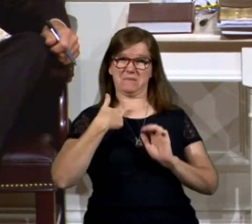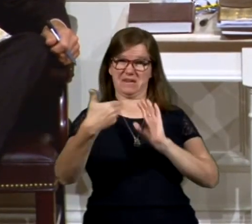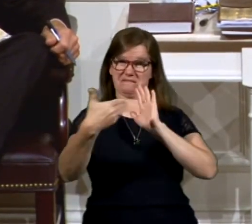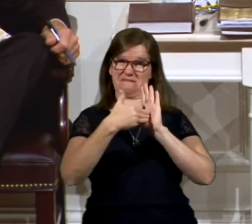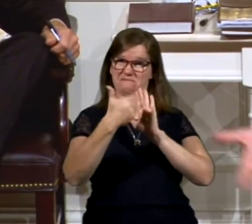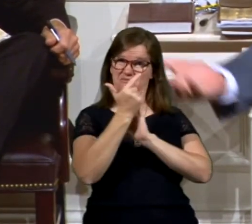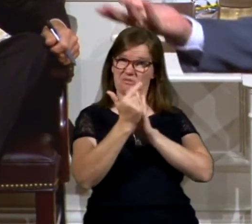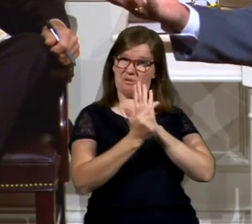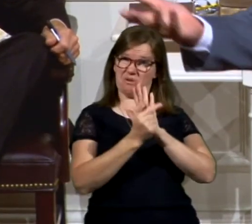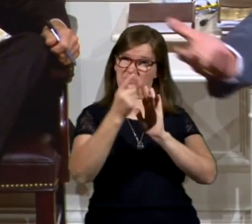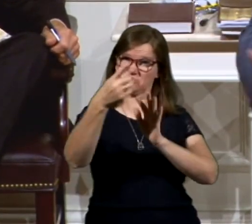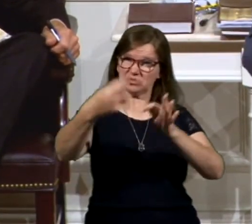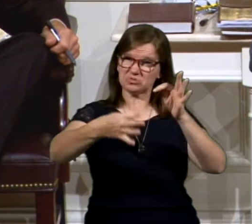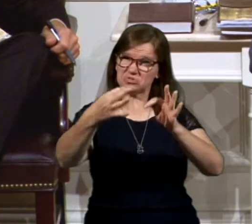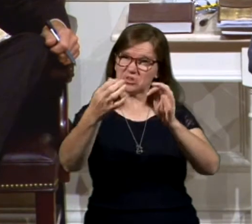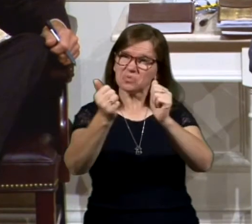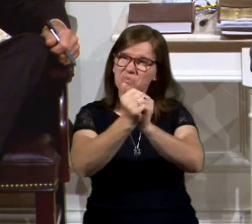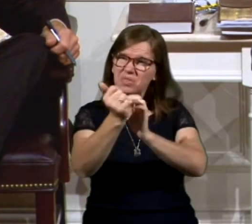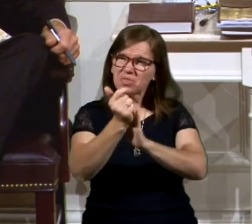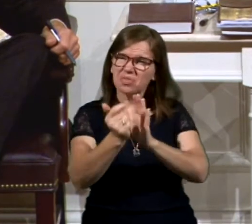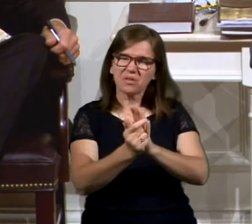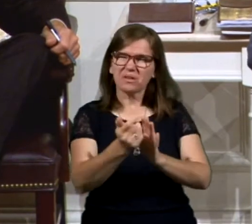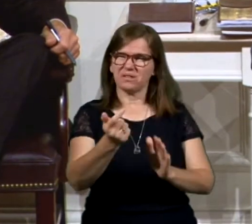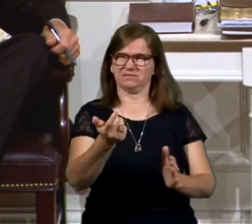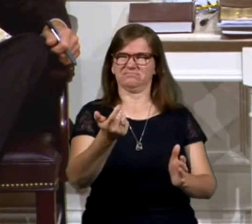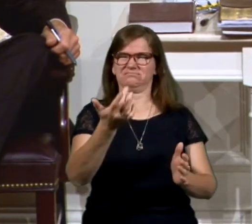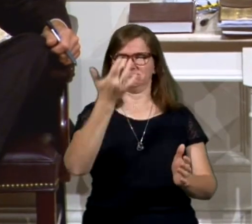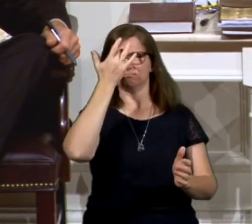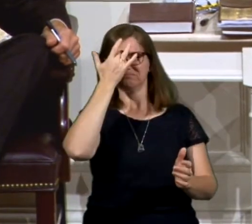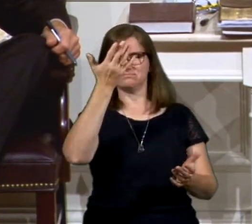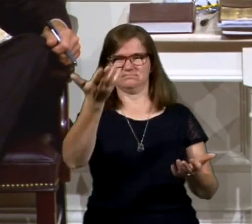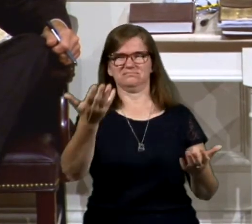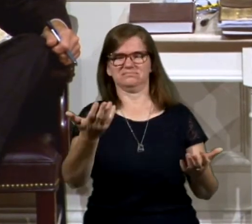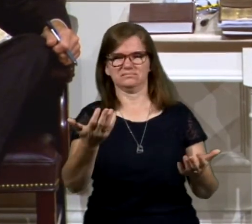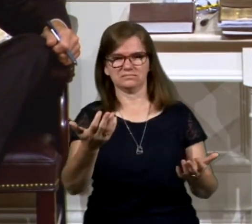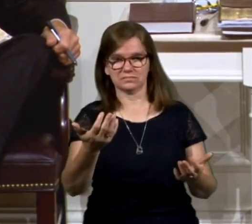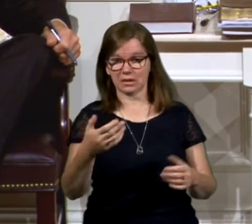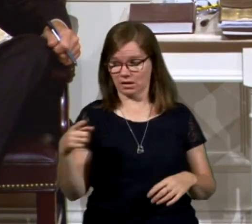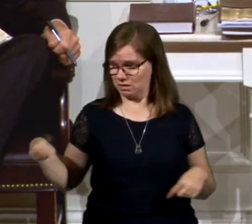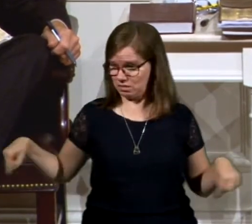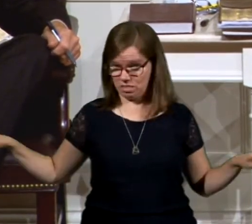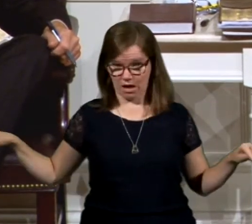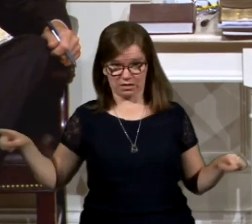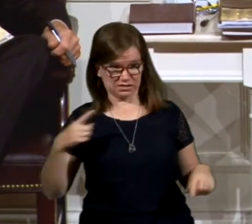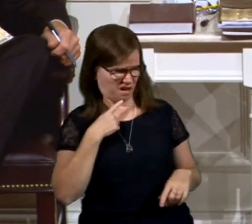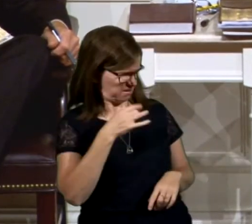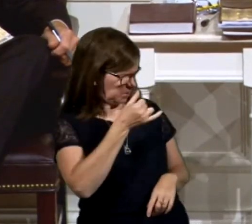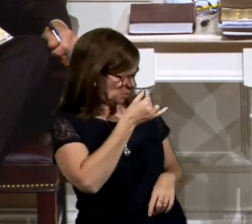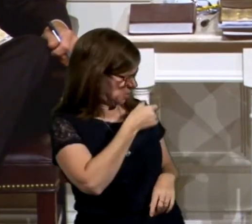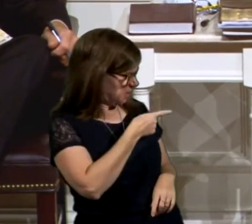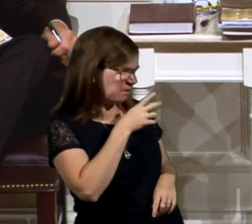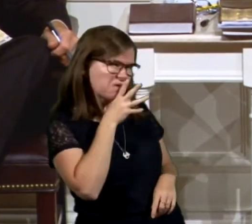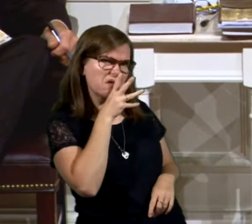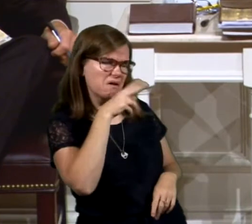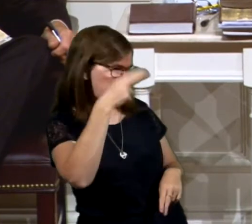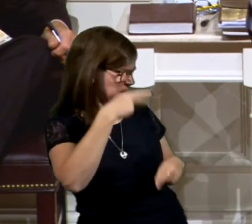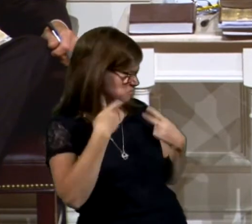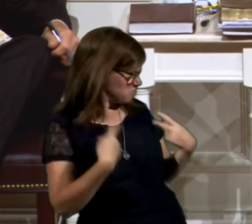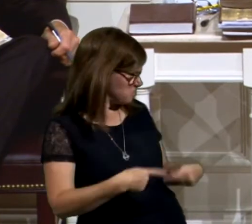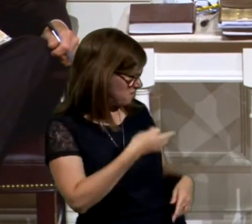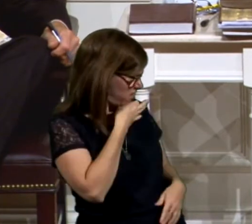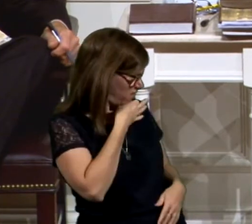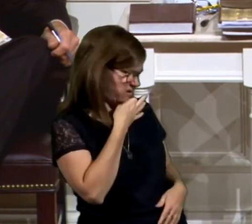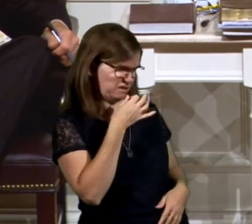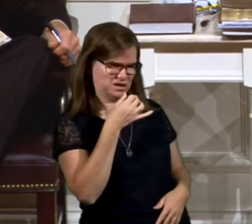and you're judging me by the law? Come on. And they said, man, you know, he's talking to the high priest. He probably shouldn't talk that way. I can't believe he said that. goes, oh, I